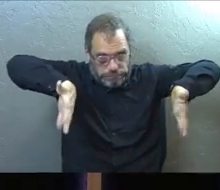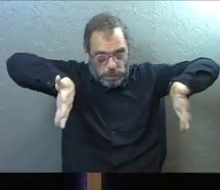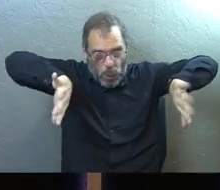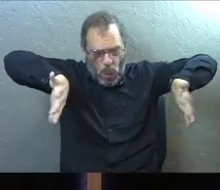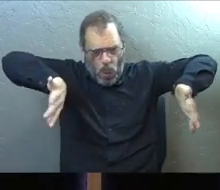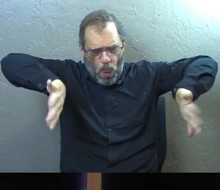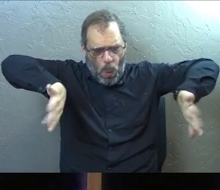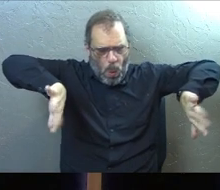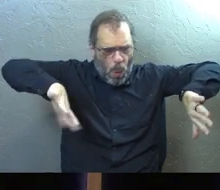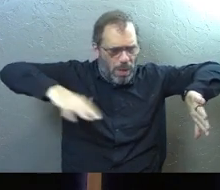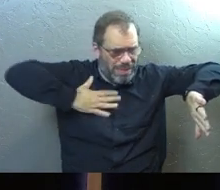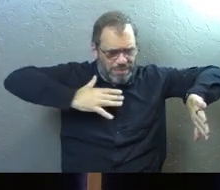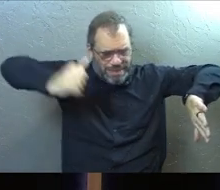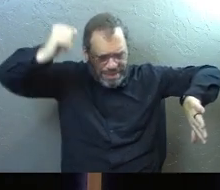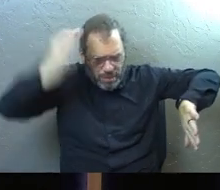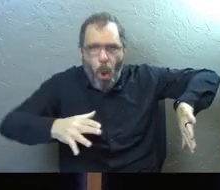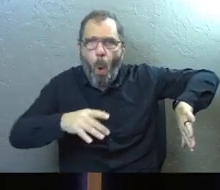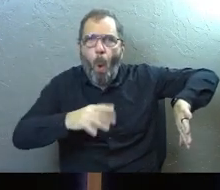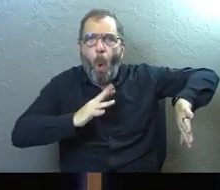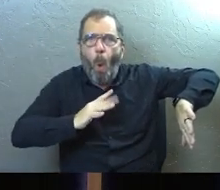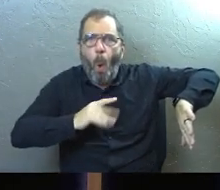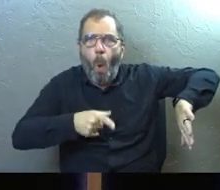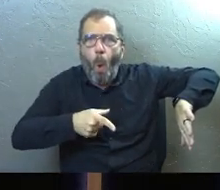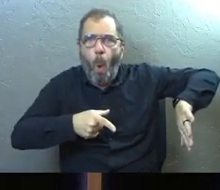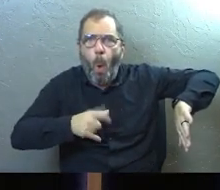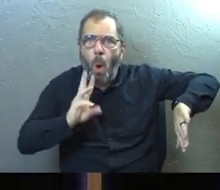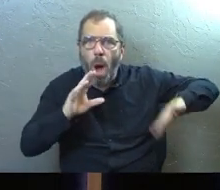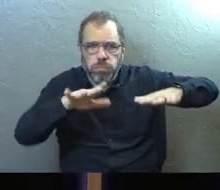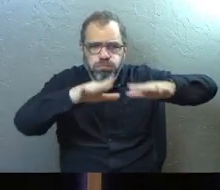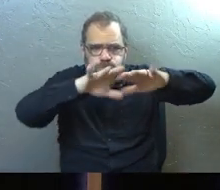depths. Oh my gosh, this is so good.